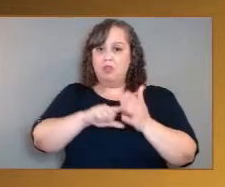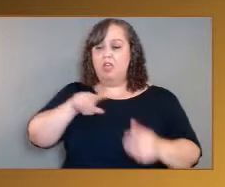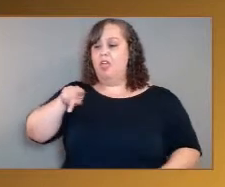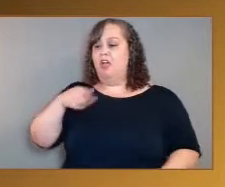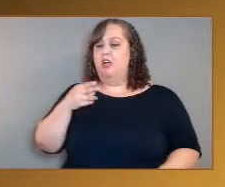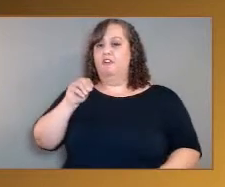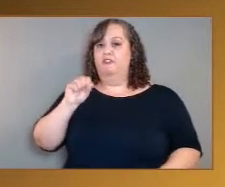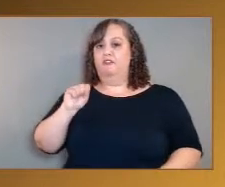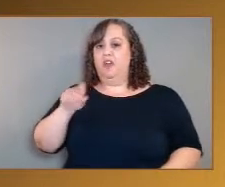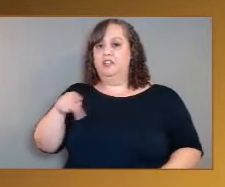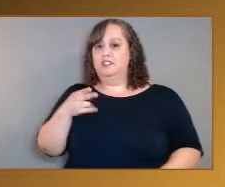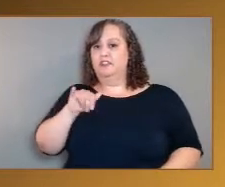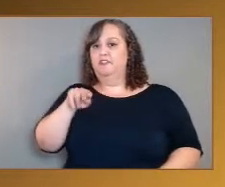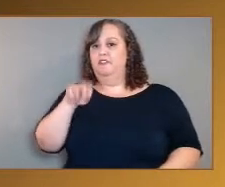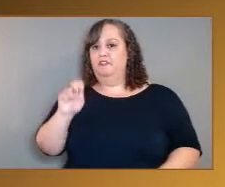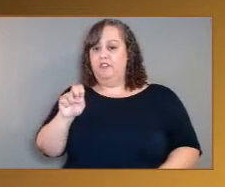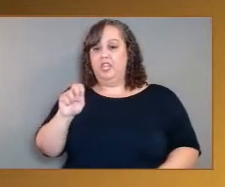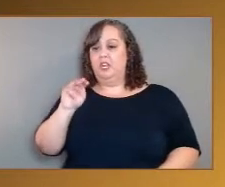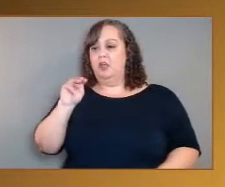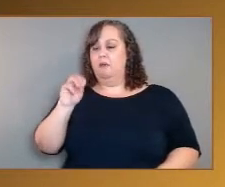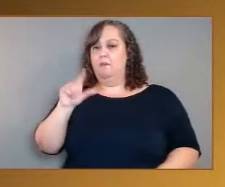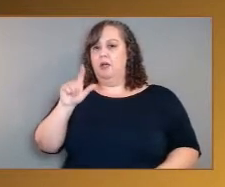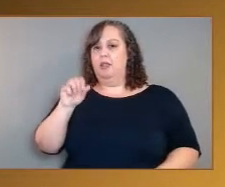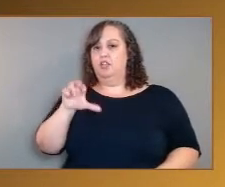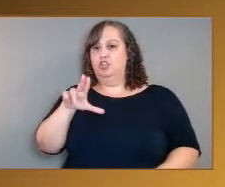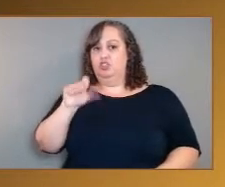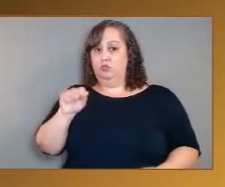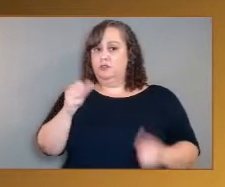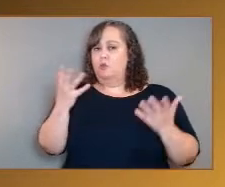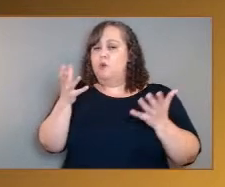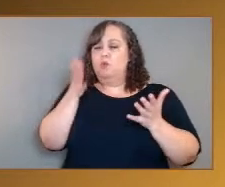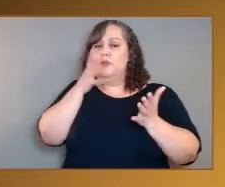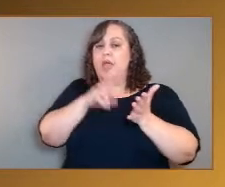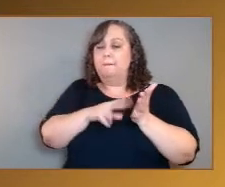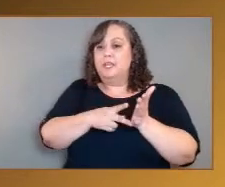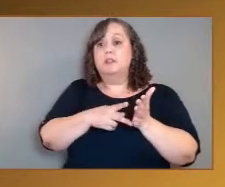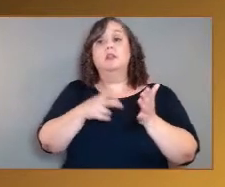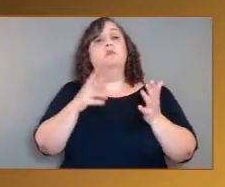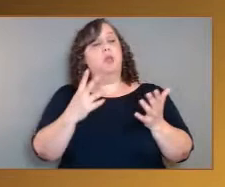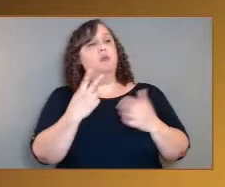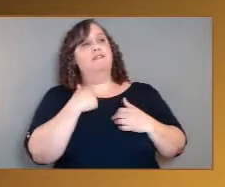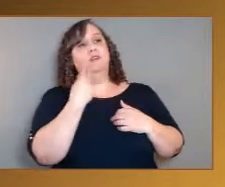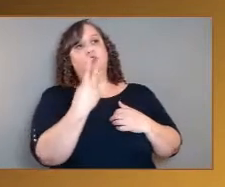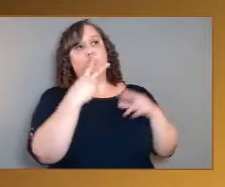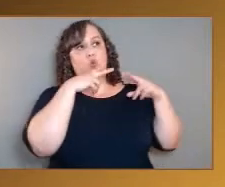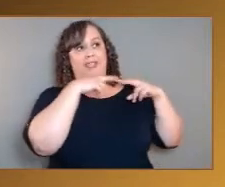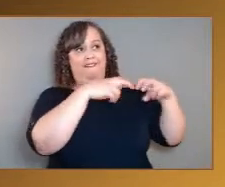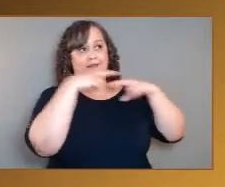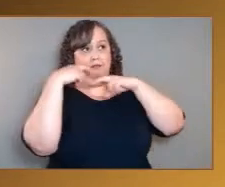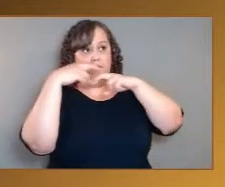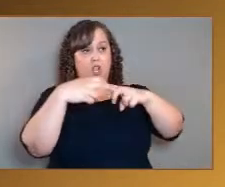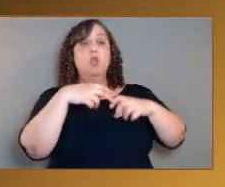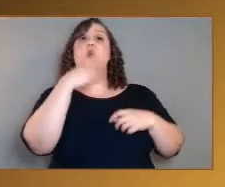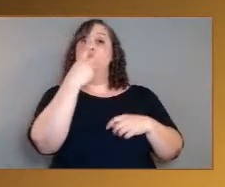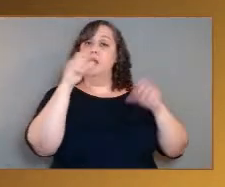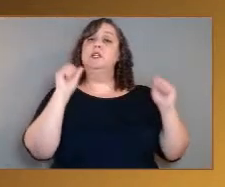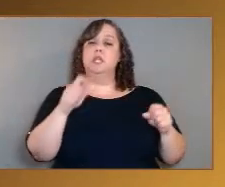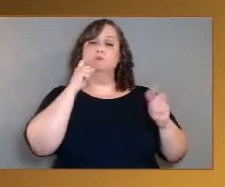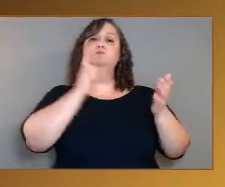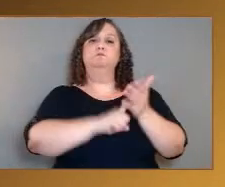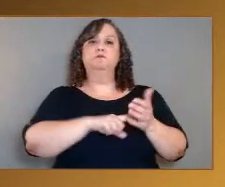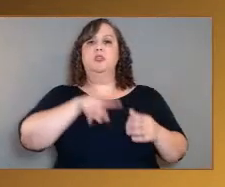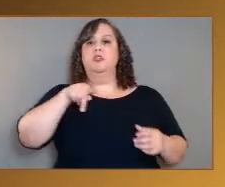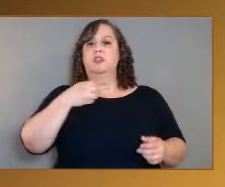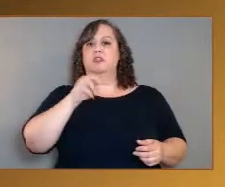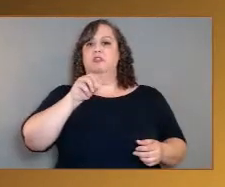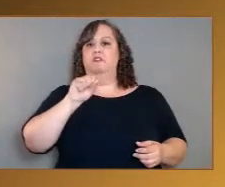So first, DaVinci has two analytical chemistry experiments. One can detect phosphine throughout the entire atmosphere, especially from the lower